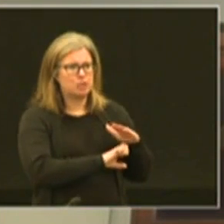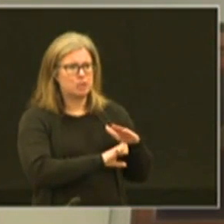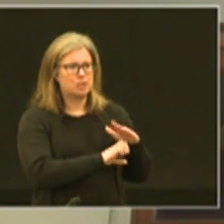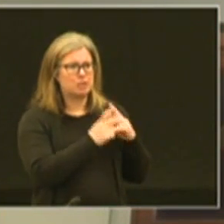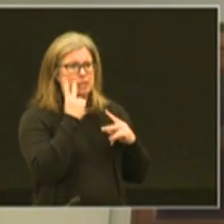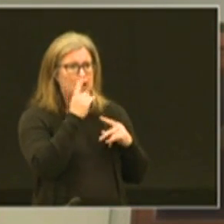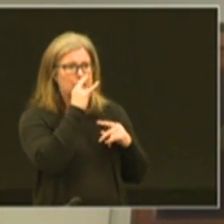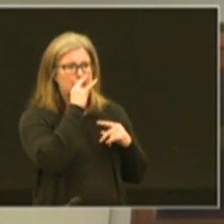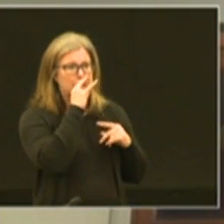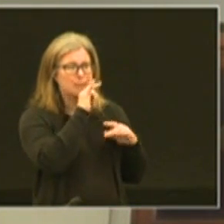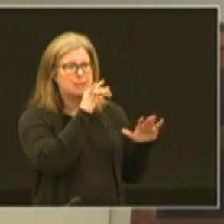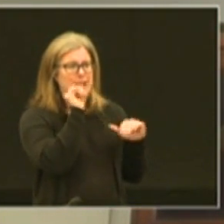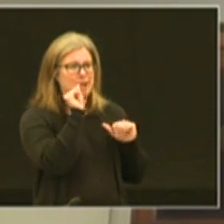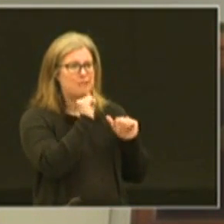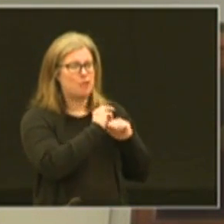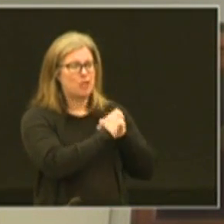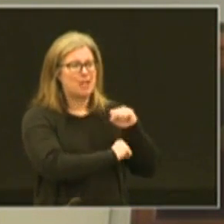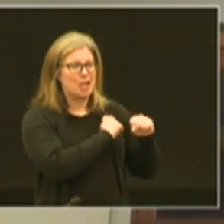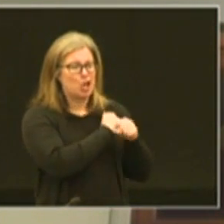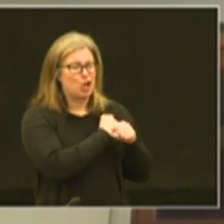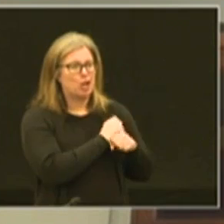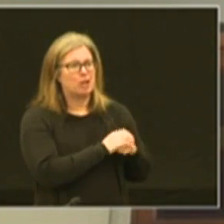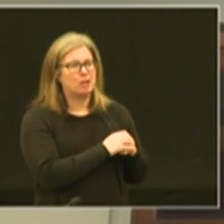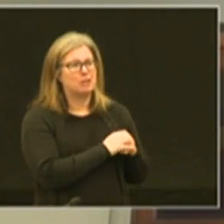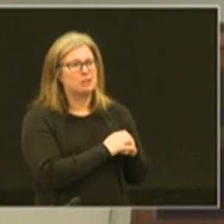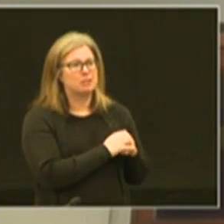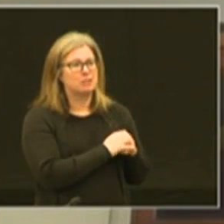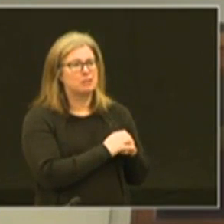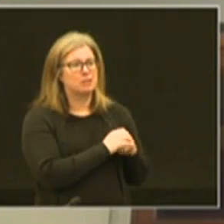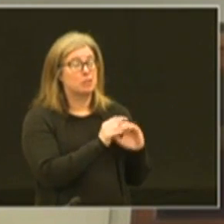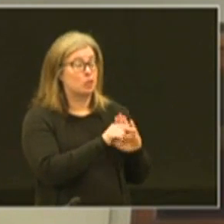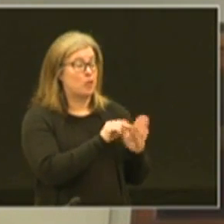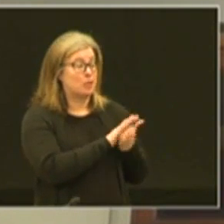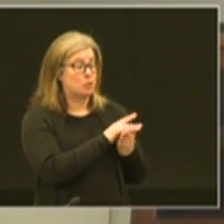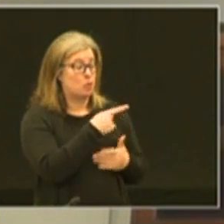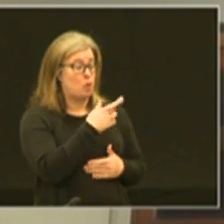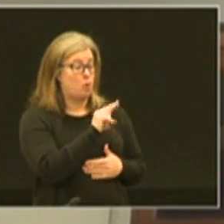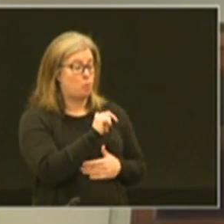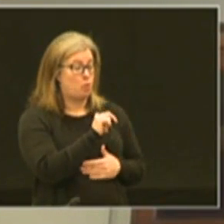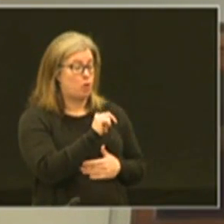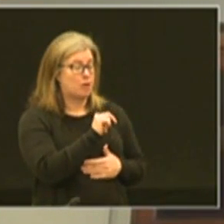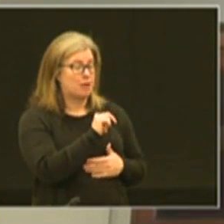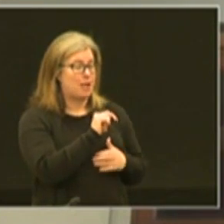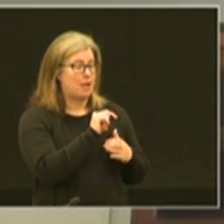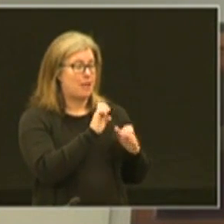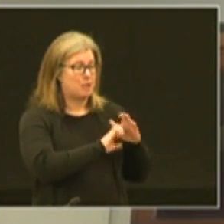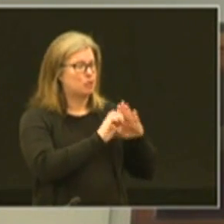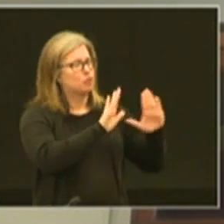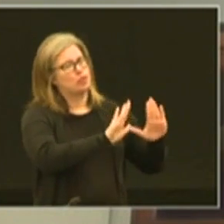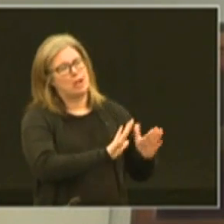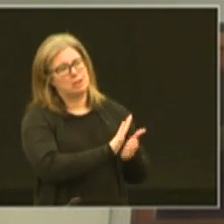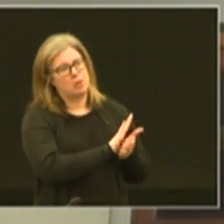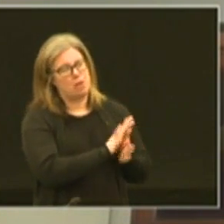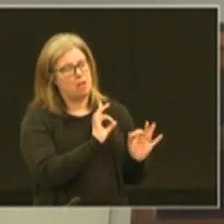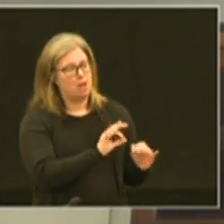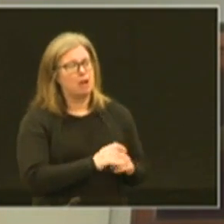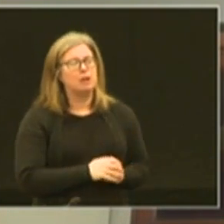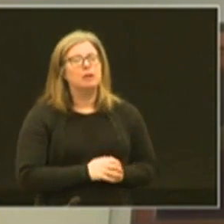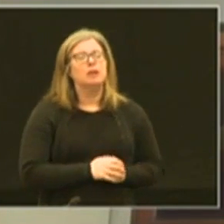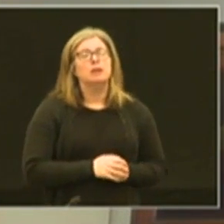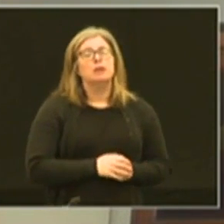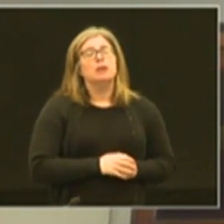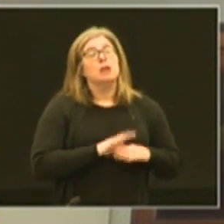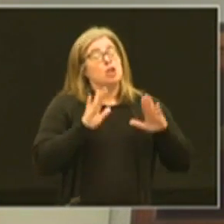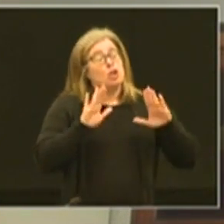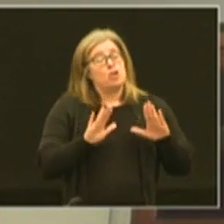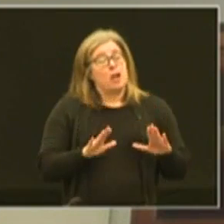saw the kids leave for the year um and so great school portland elementary but you know the the great thing is um